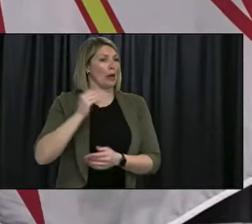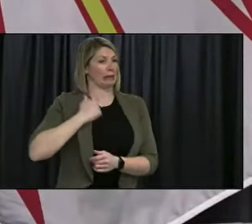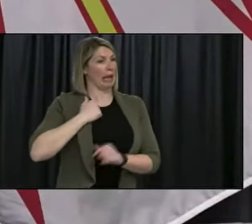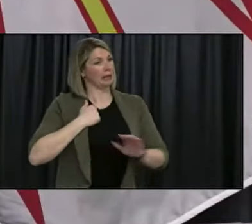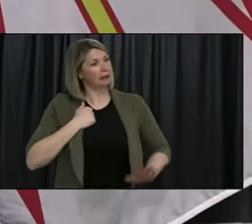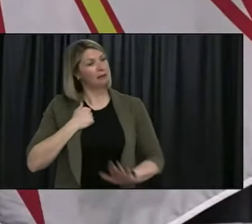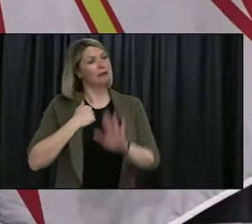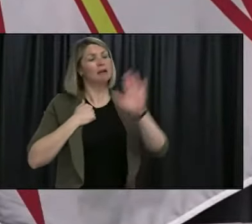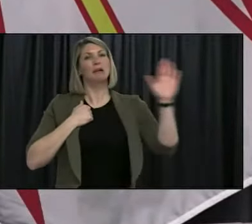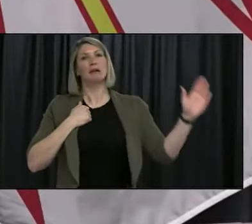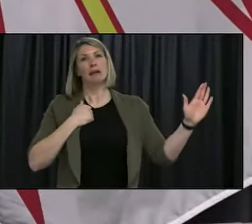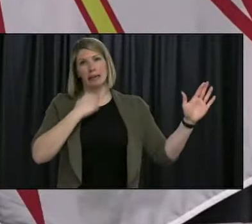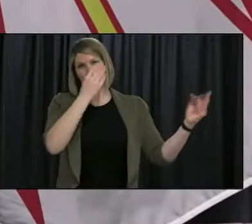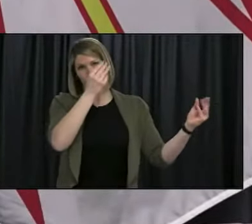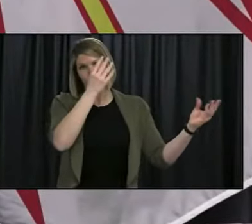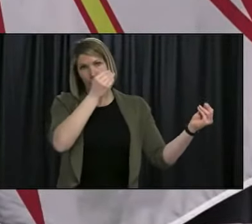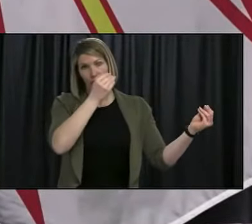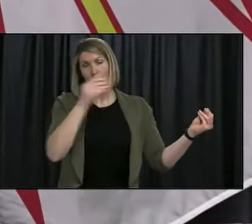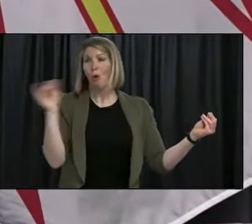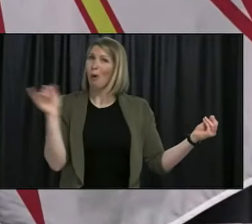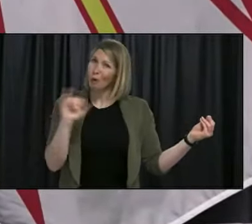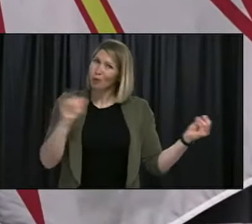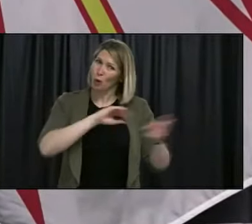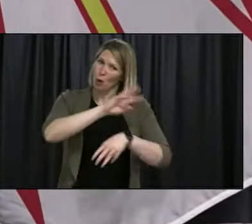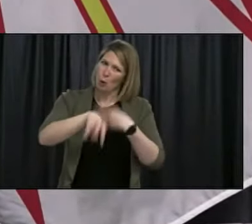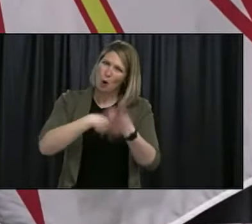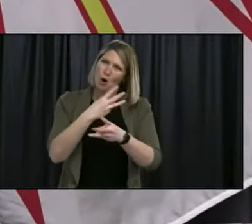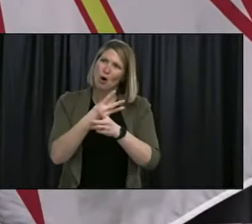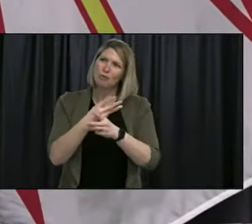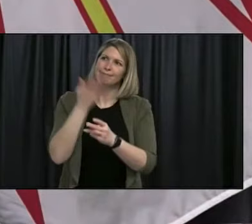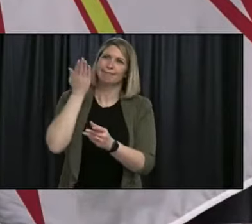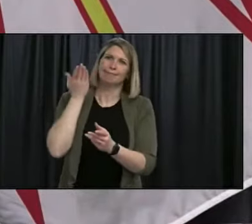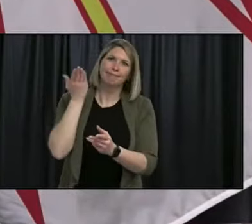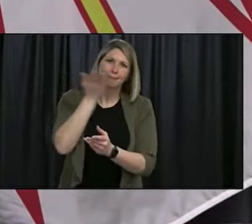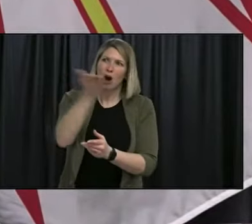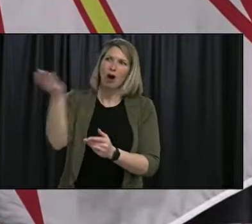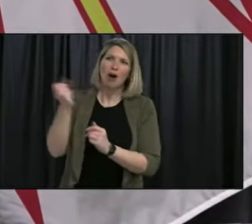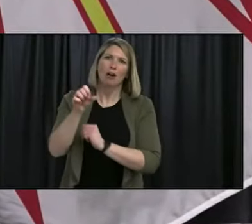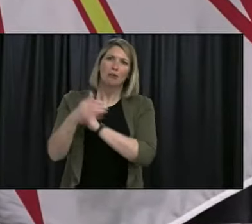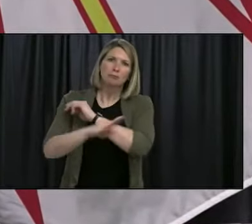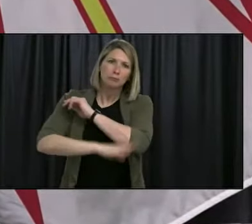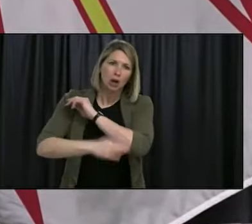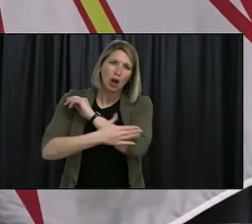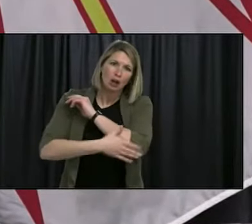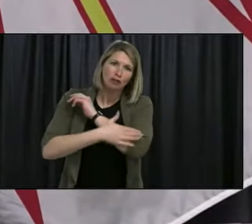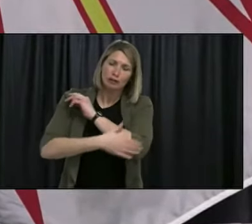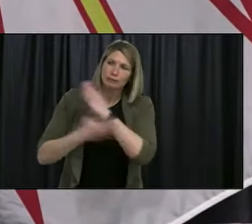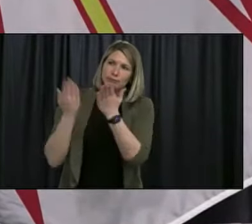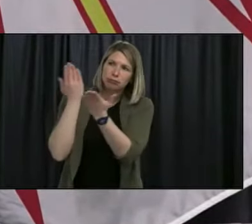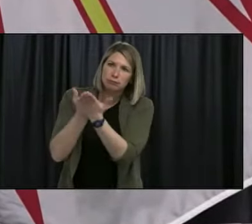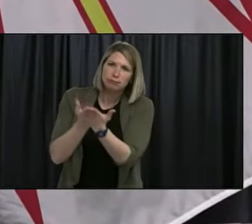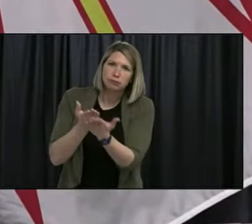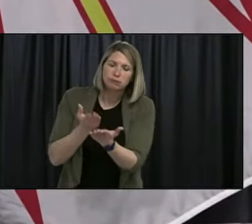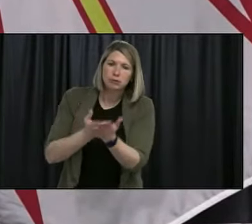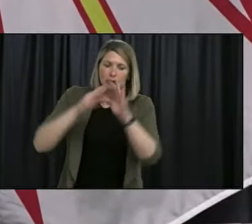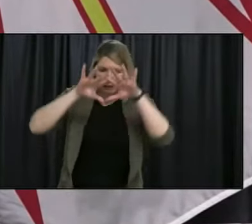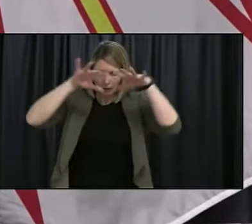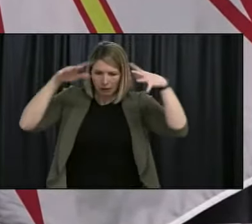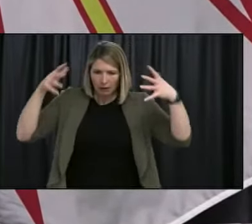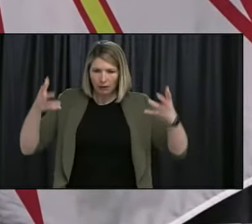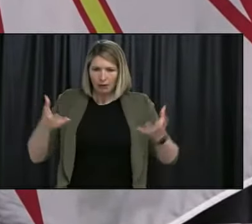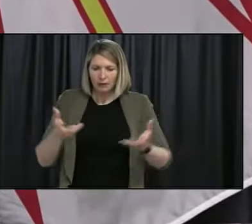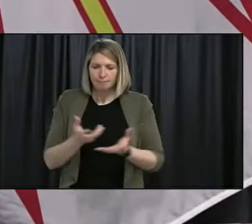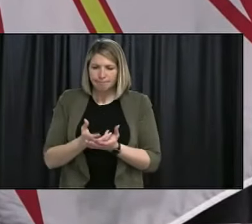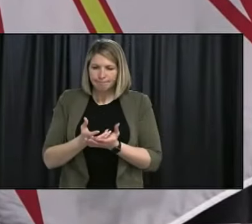You know essentially now it's a race isn't it? It's a race between injections or vaccinations and infections and to really help